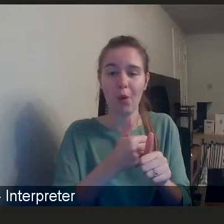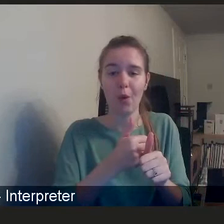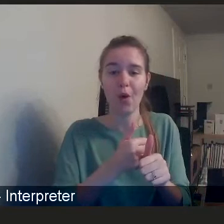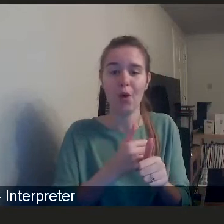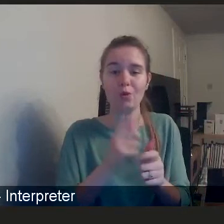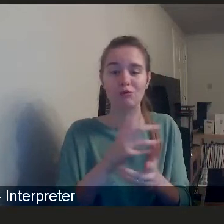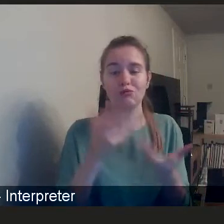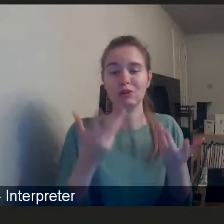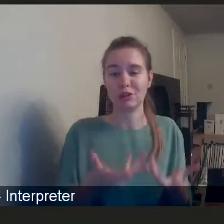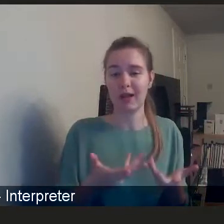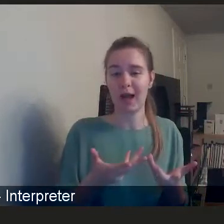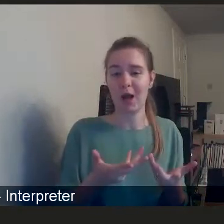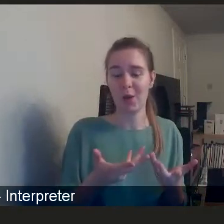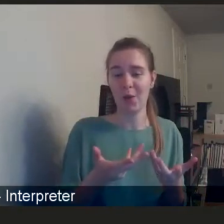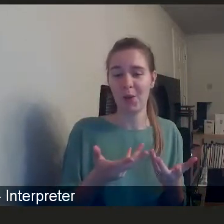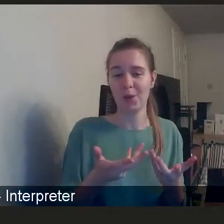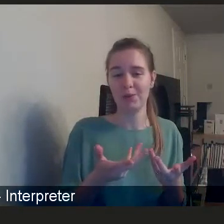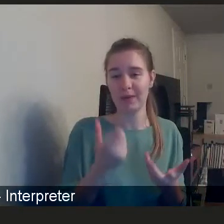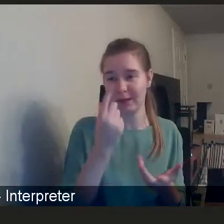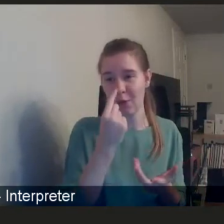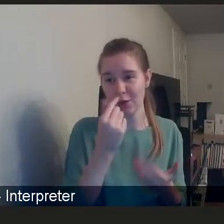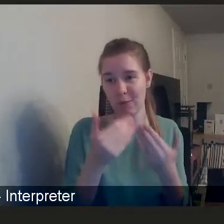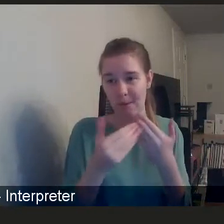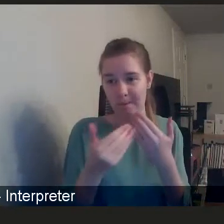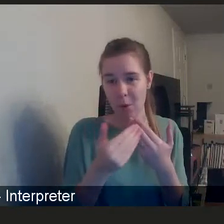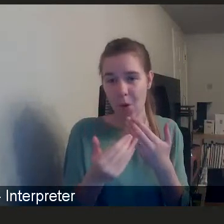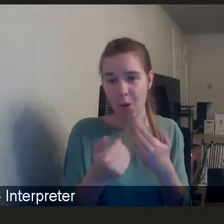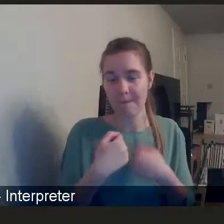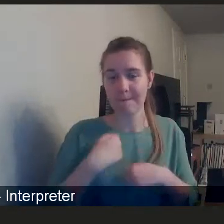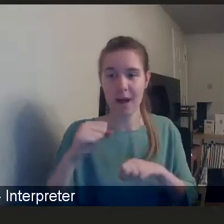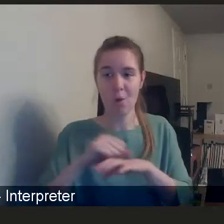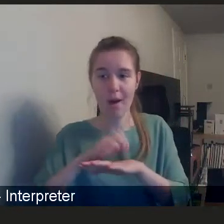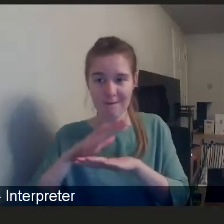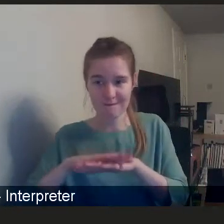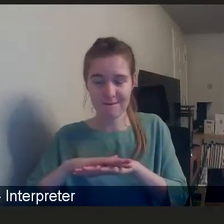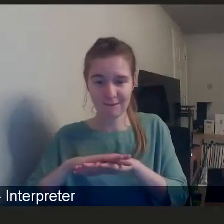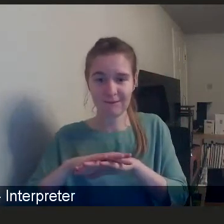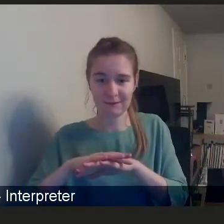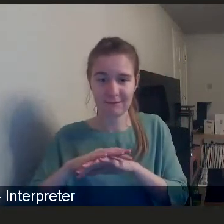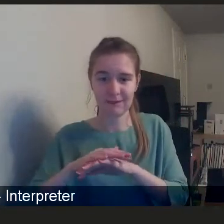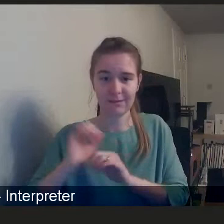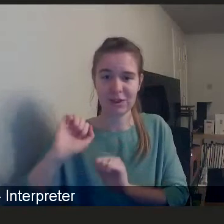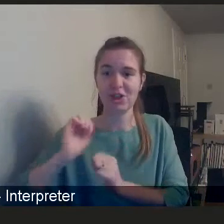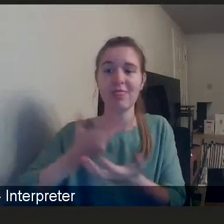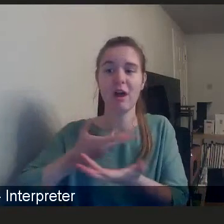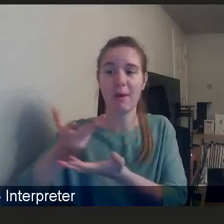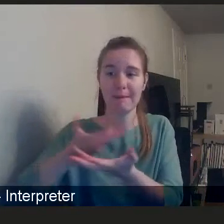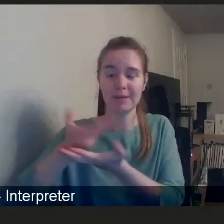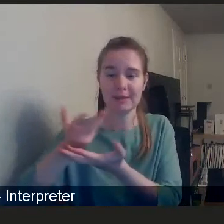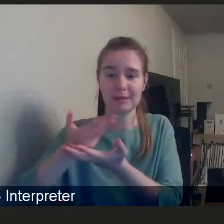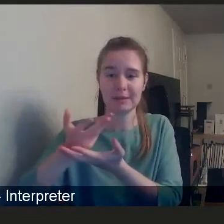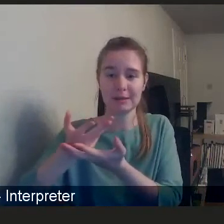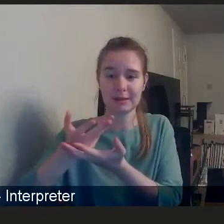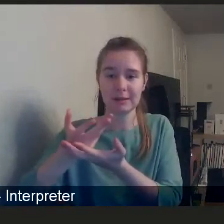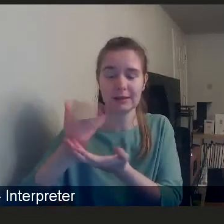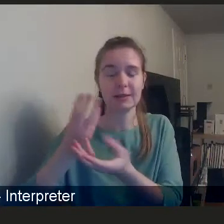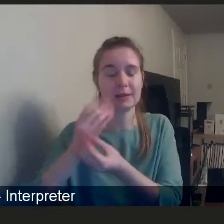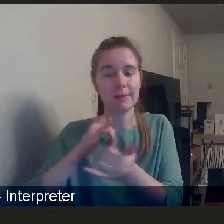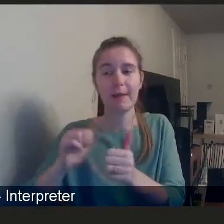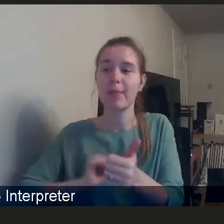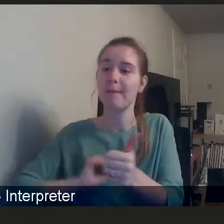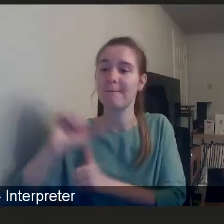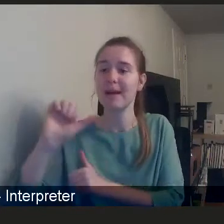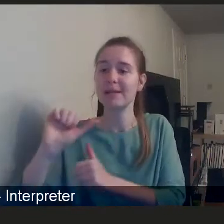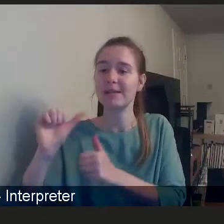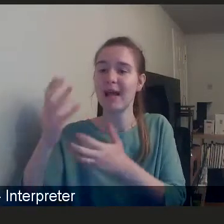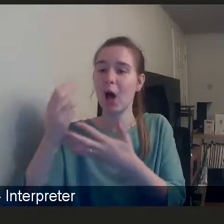you know, possible. My, my, my wife is a, a therapist, and some of the best outcomes that she